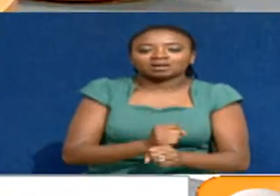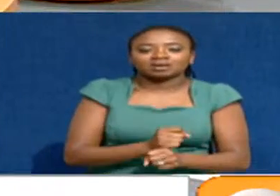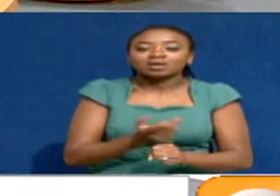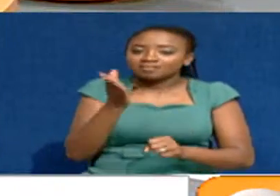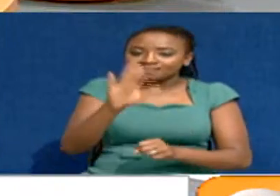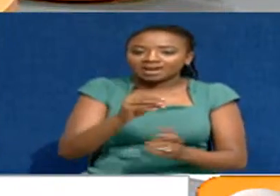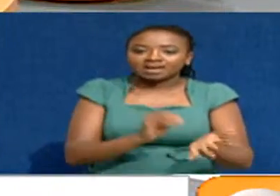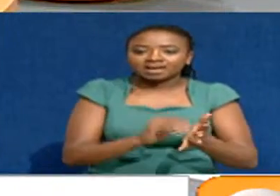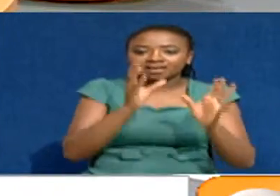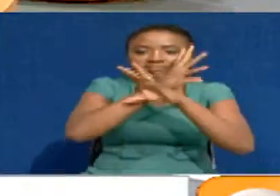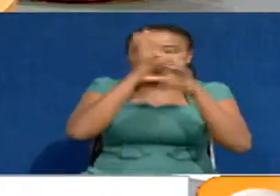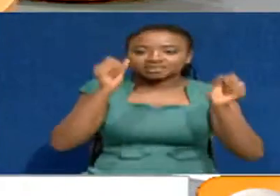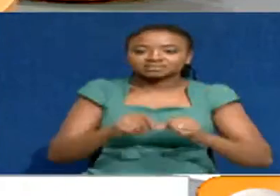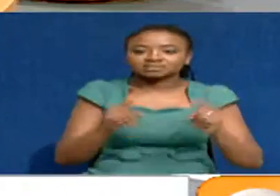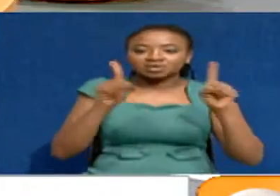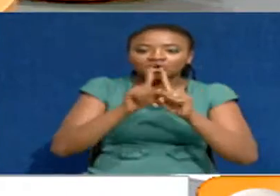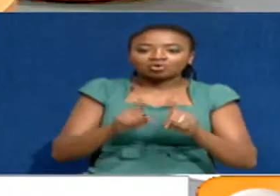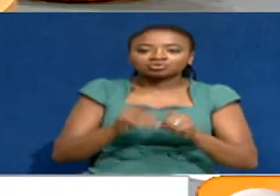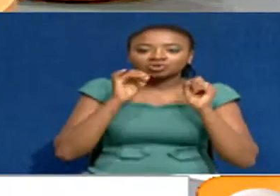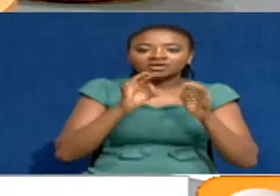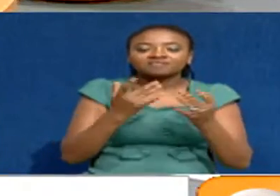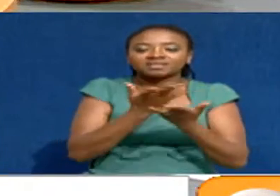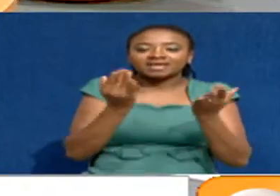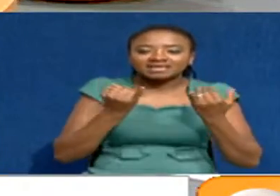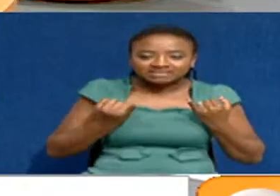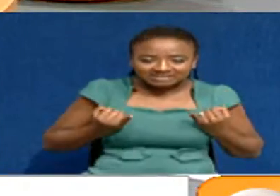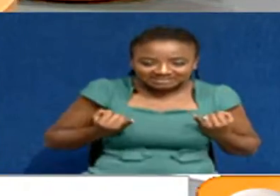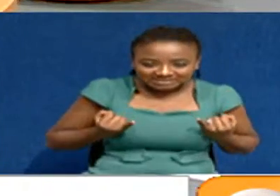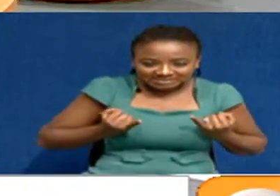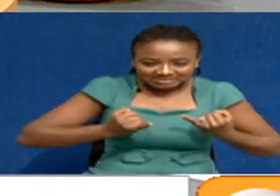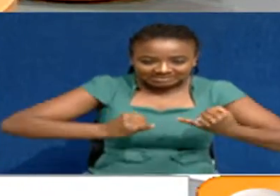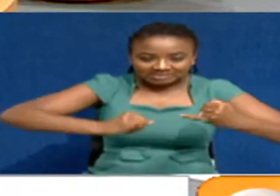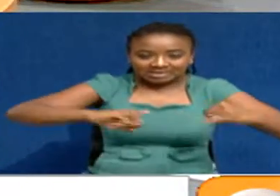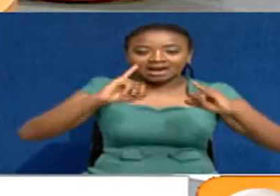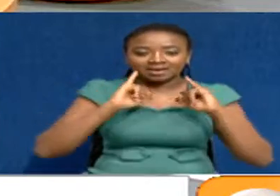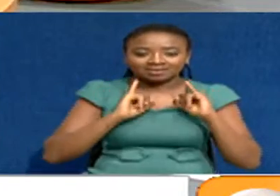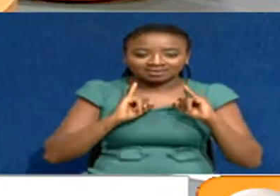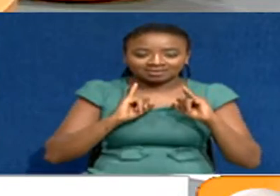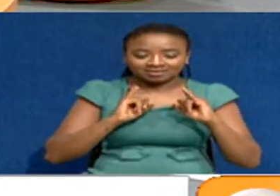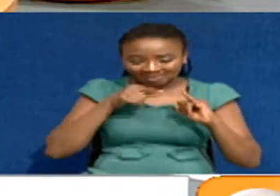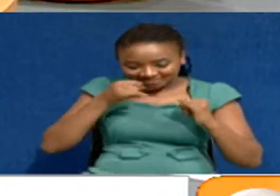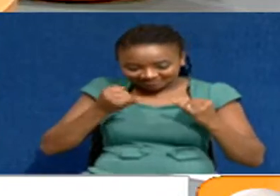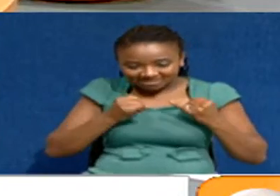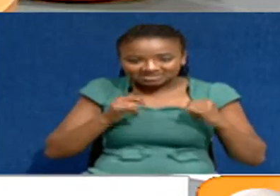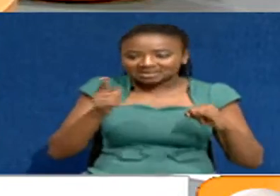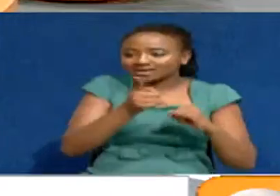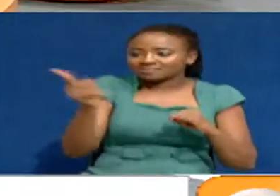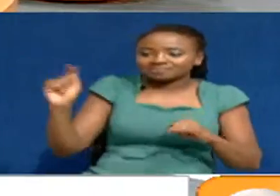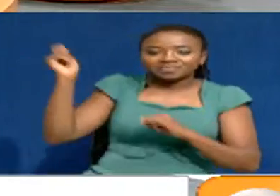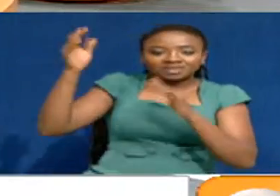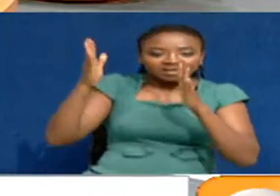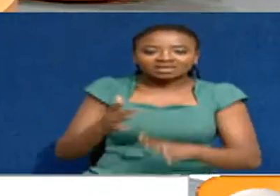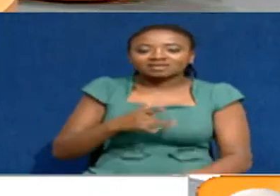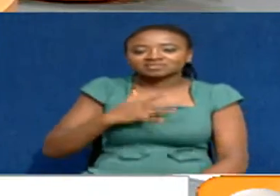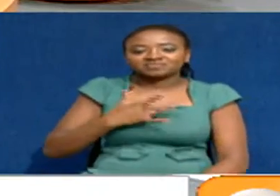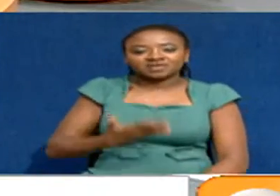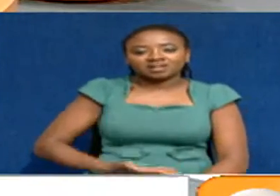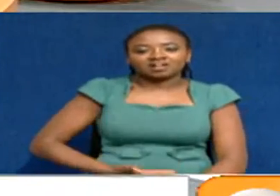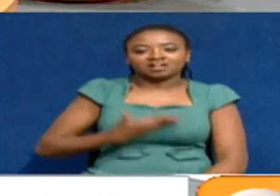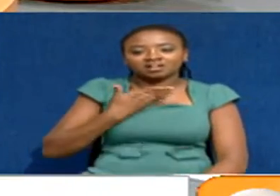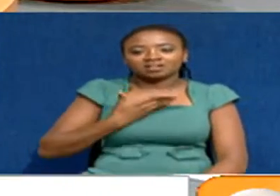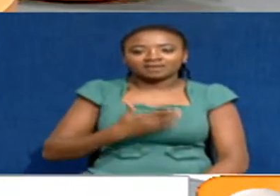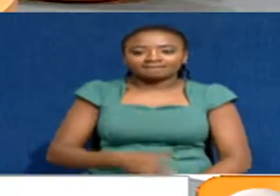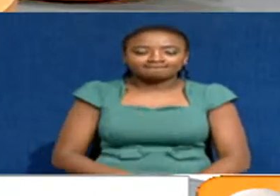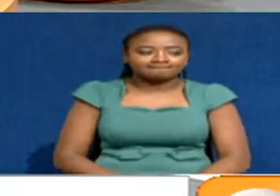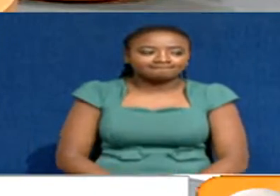even an attempt in itself is insulting enough to the people of Kenya. What are you telling the people of Madeira to allow